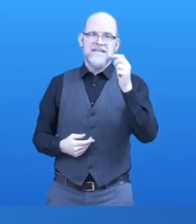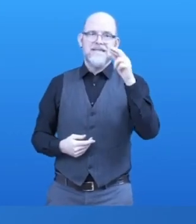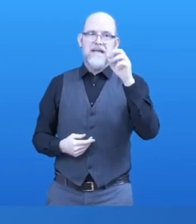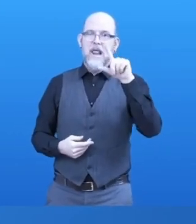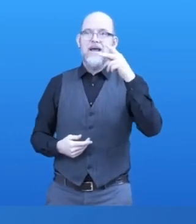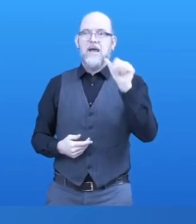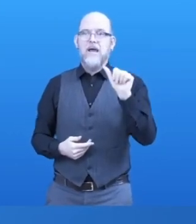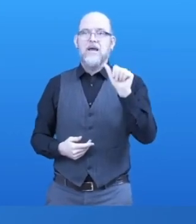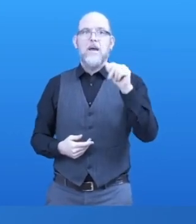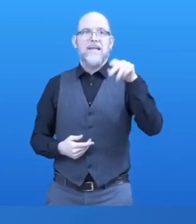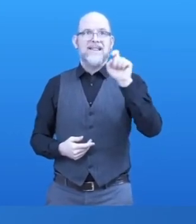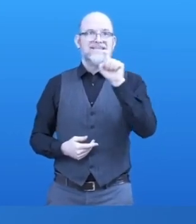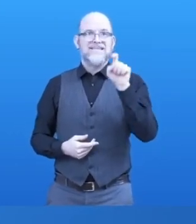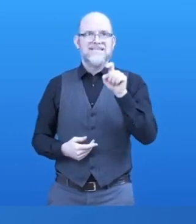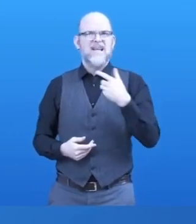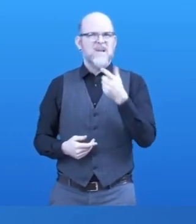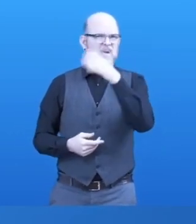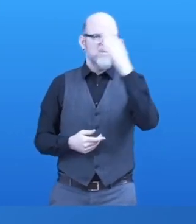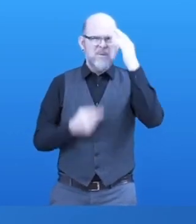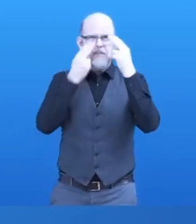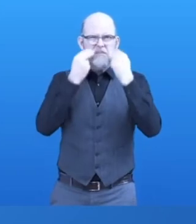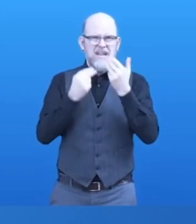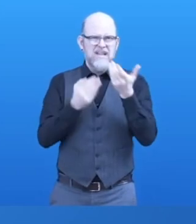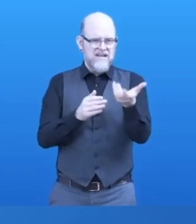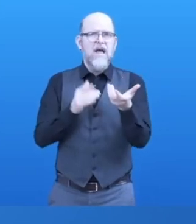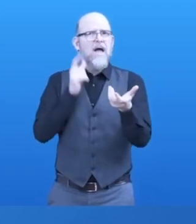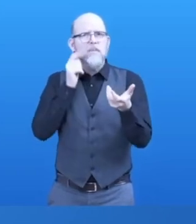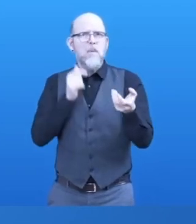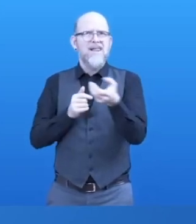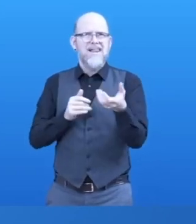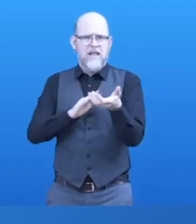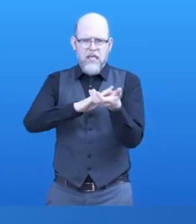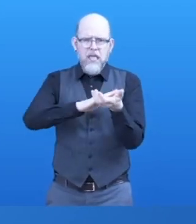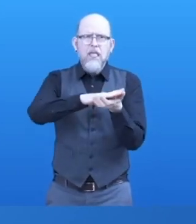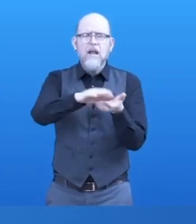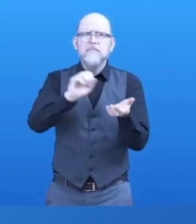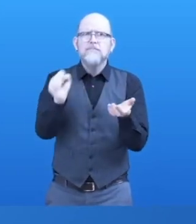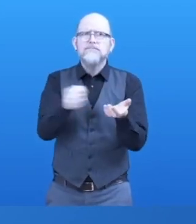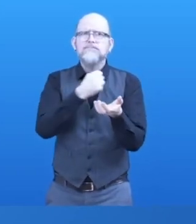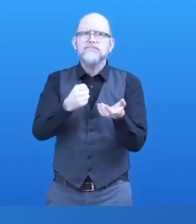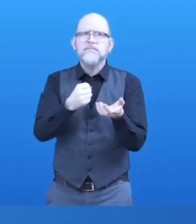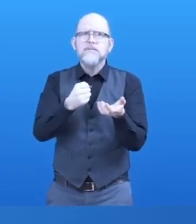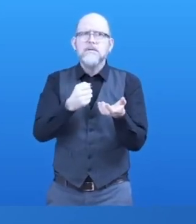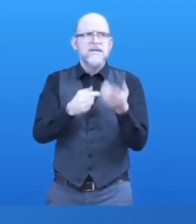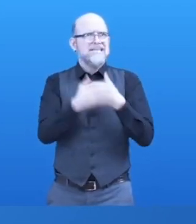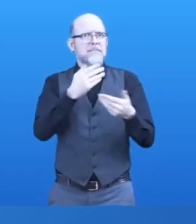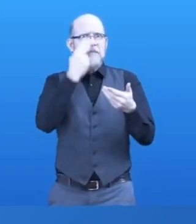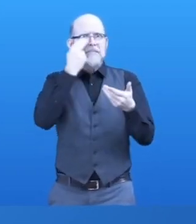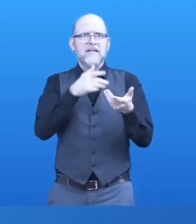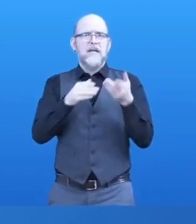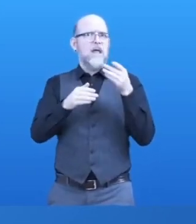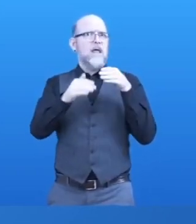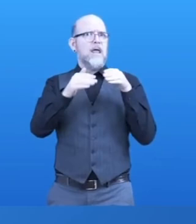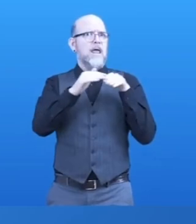impaired people. Accessibility information and communication technology hardware is lacking.